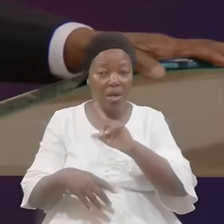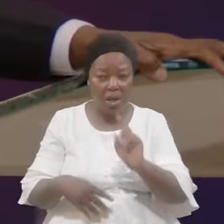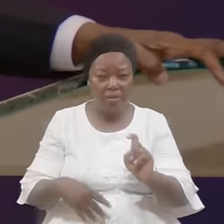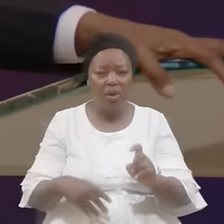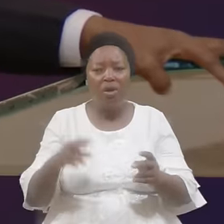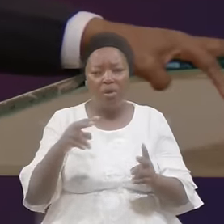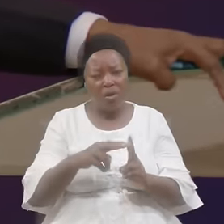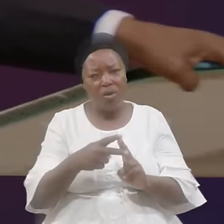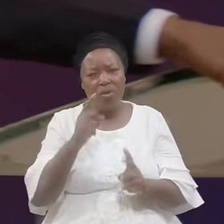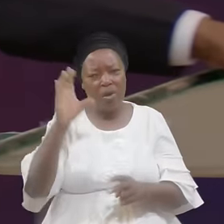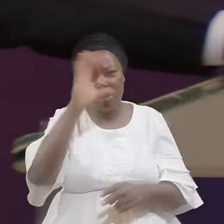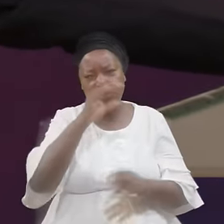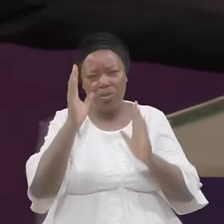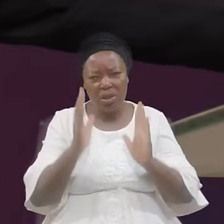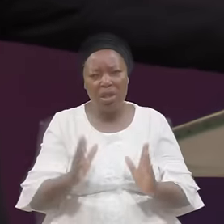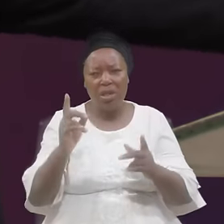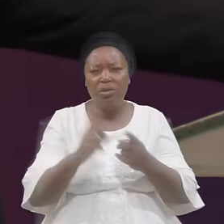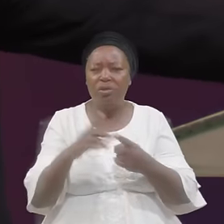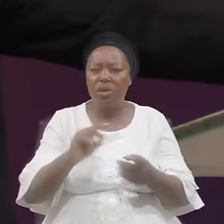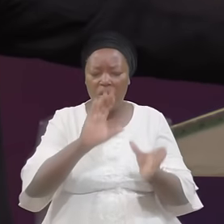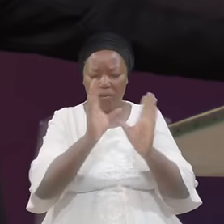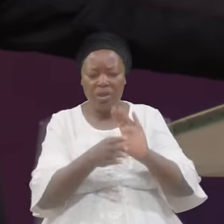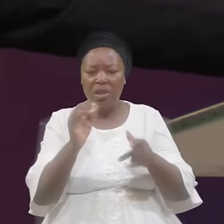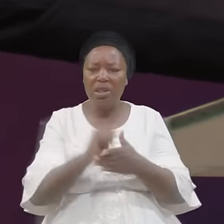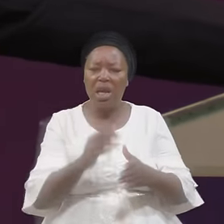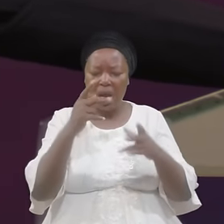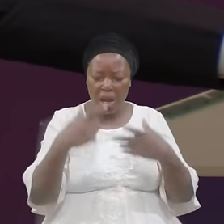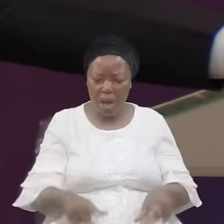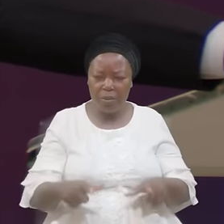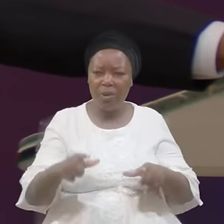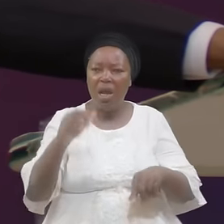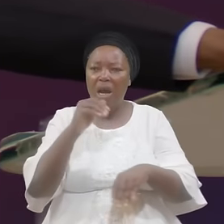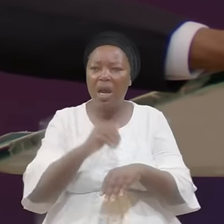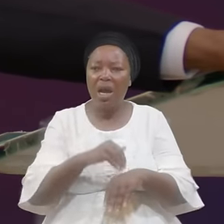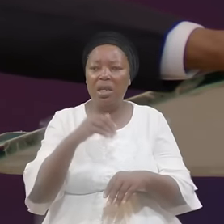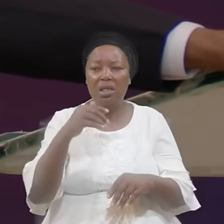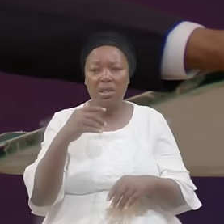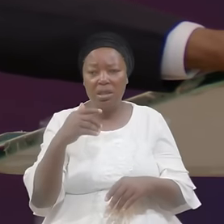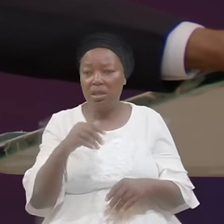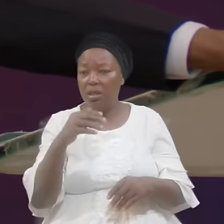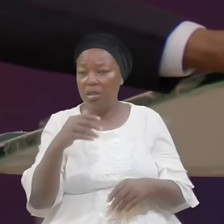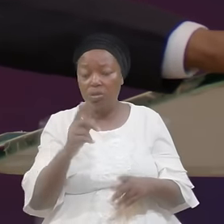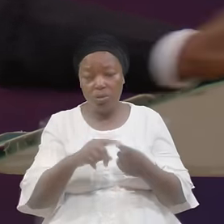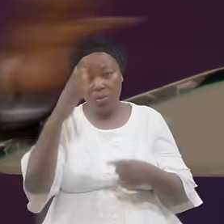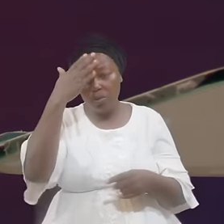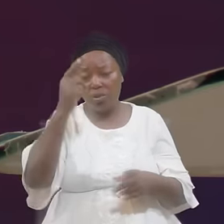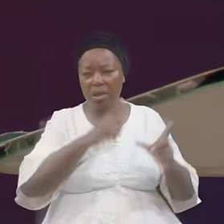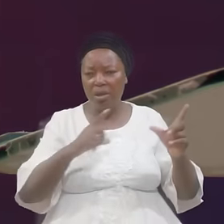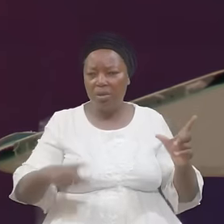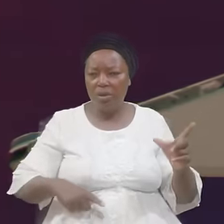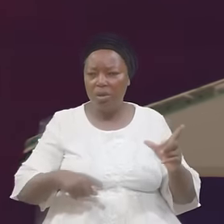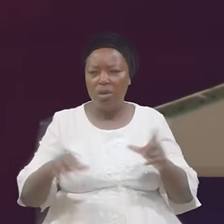are you A stranger To the Conversion That takes Place As a Come To know The Lord You have